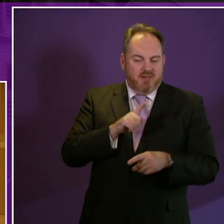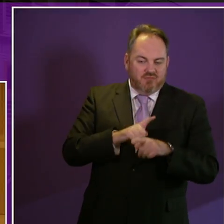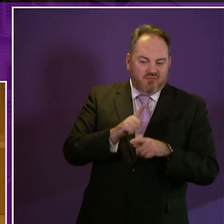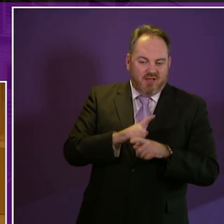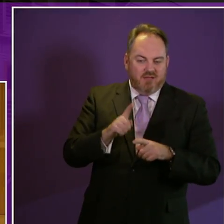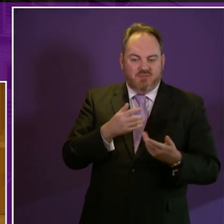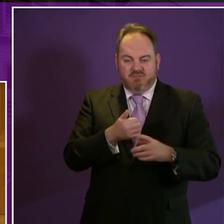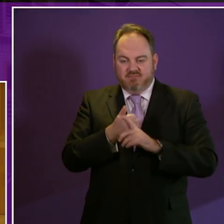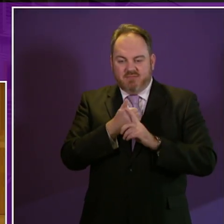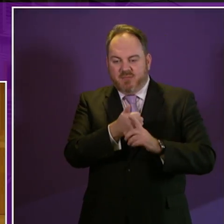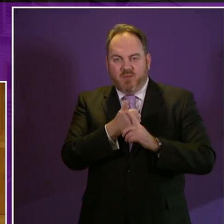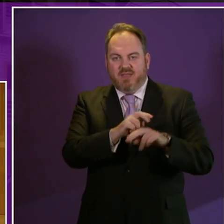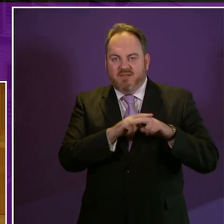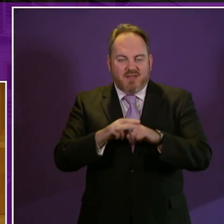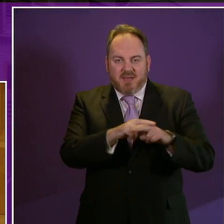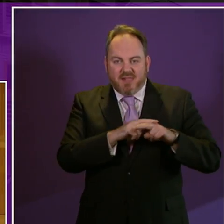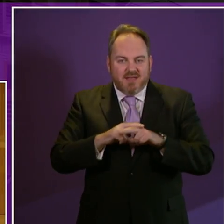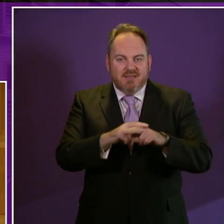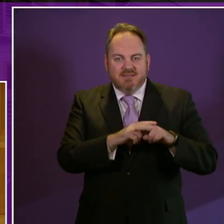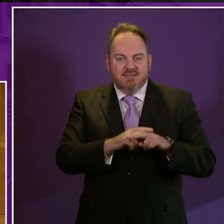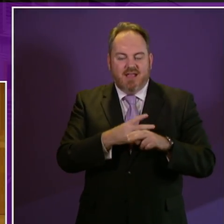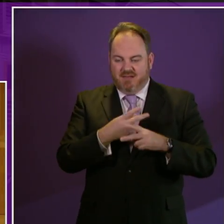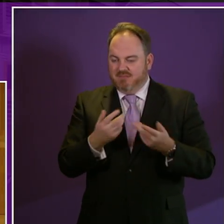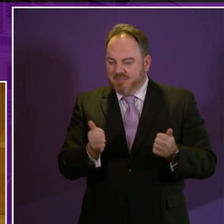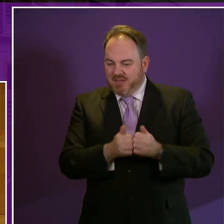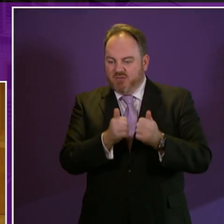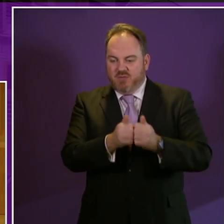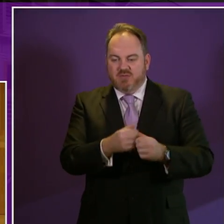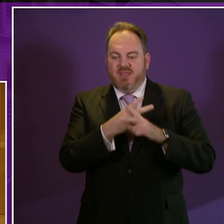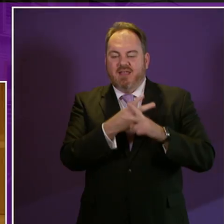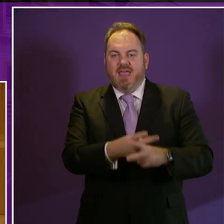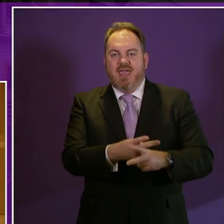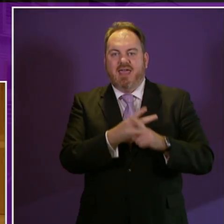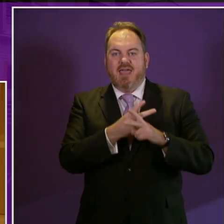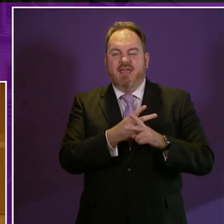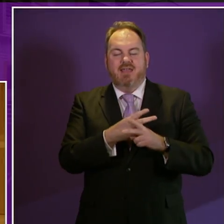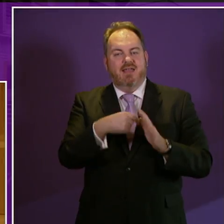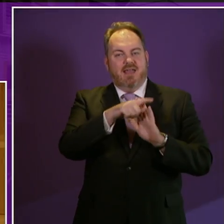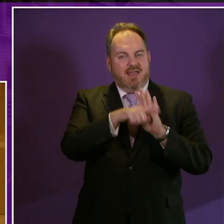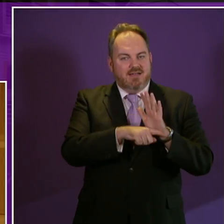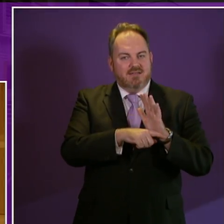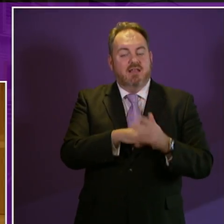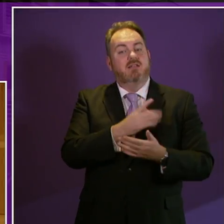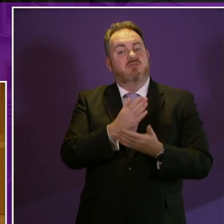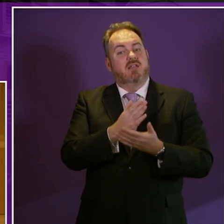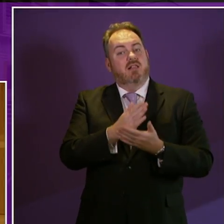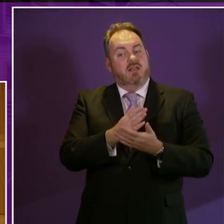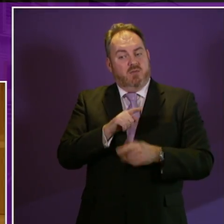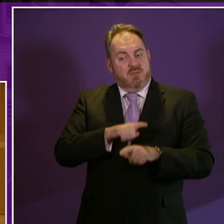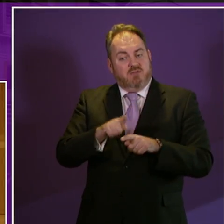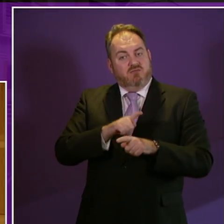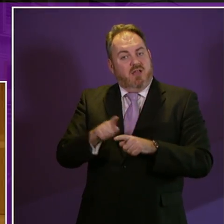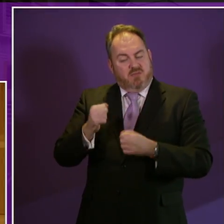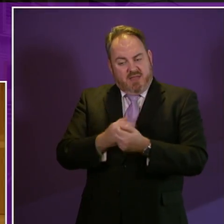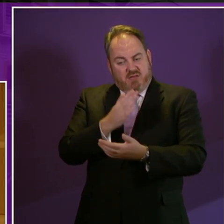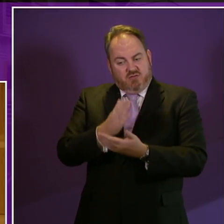support carers in the most recent Carers Act and indeed in the nascent movement that they have taken in defining Scotland's new